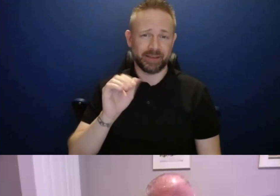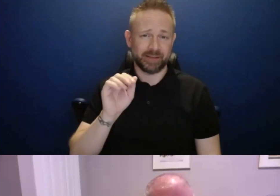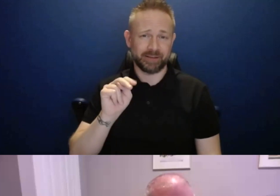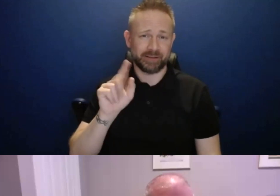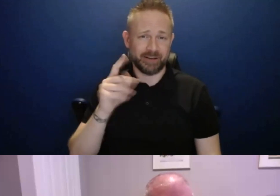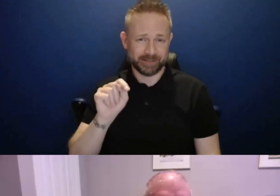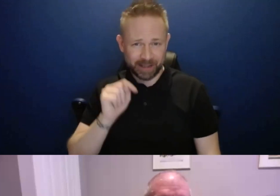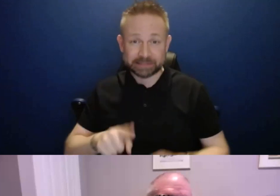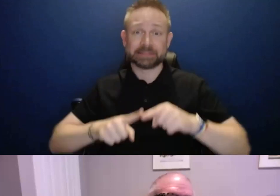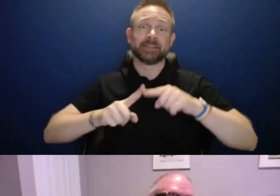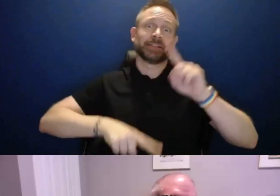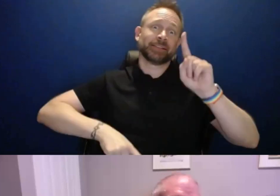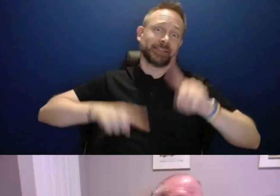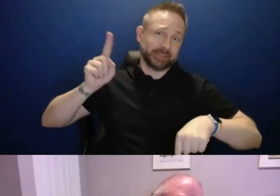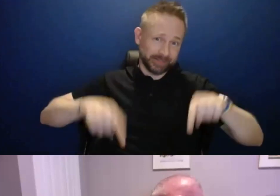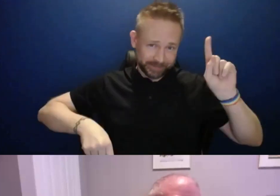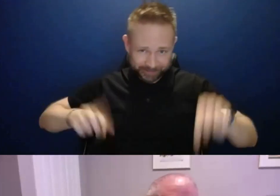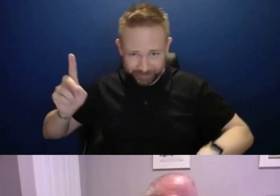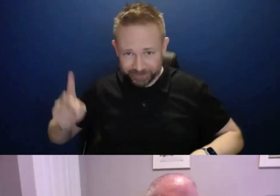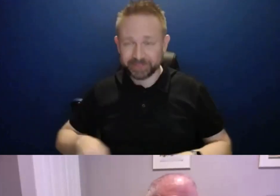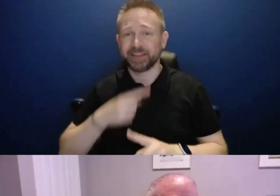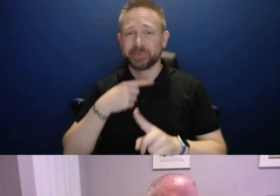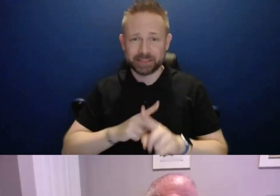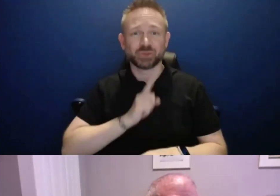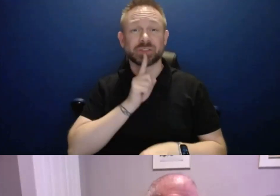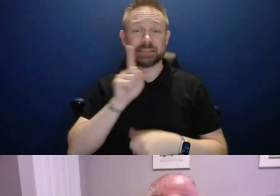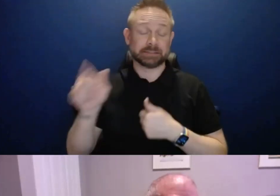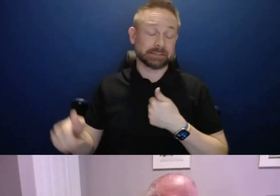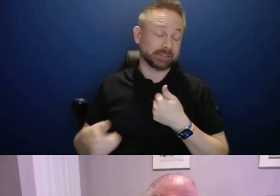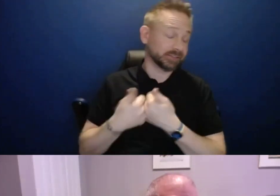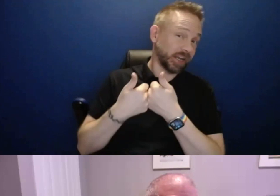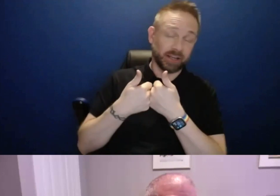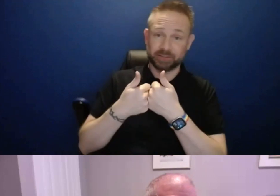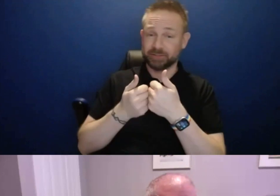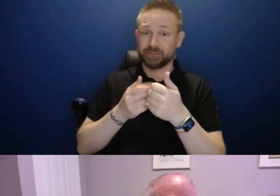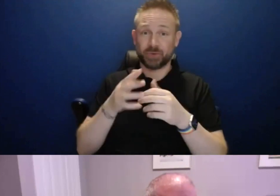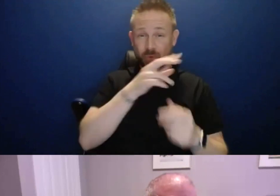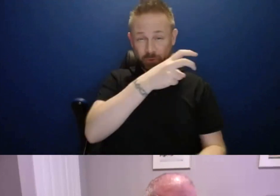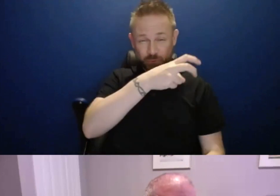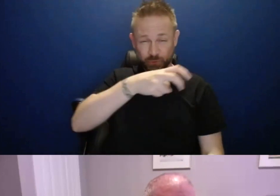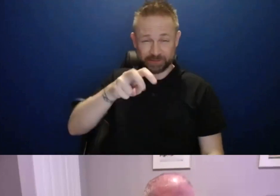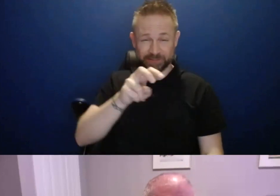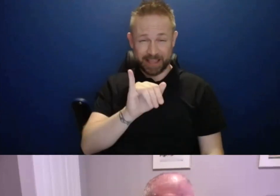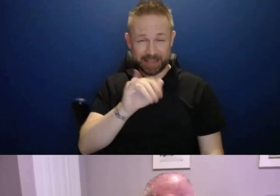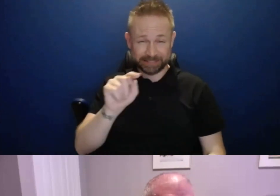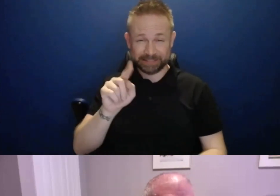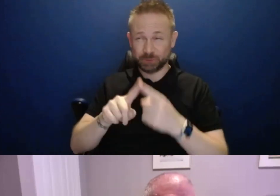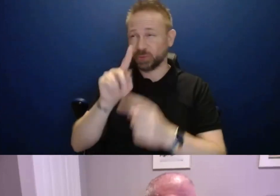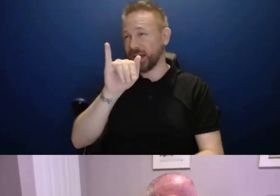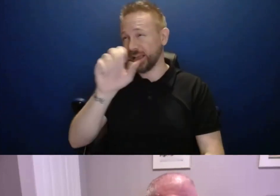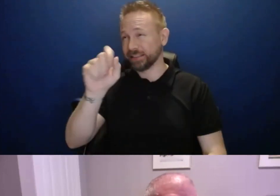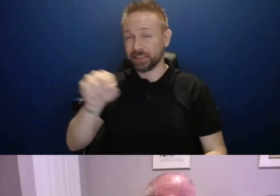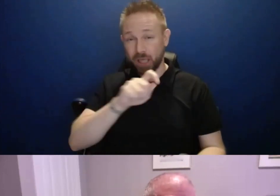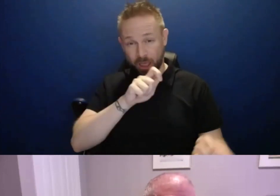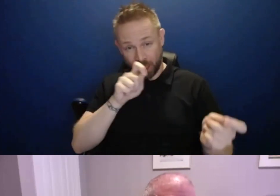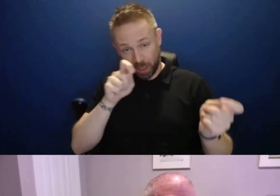the, the most challenging part of this whole IT transition conversation. That's an area where we